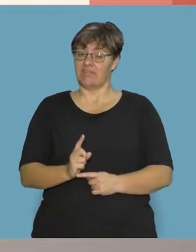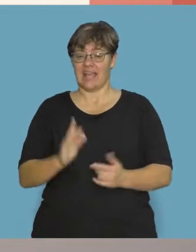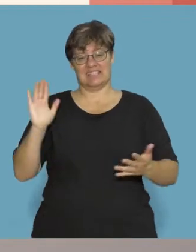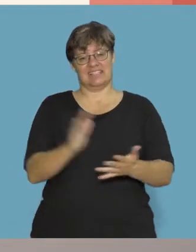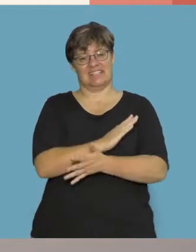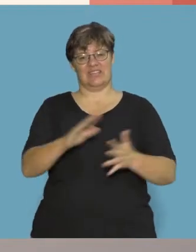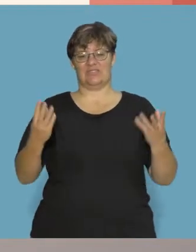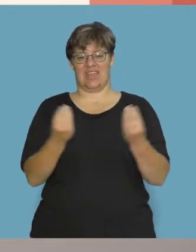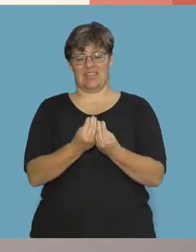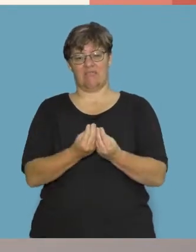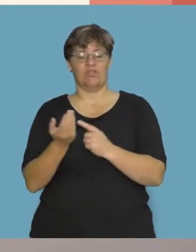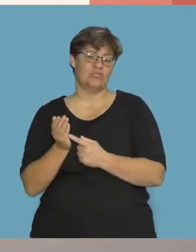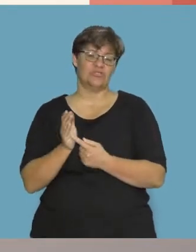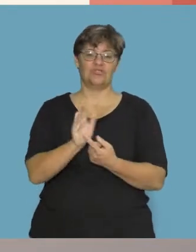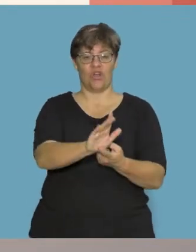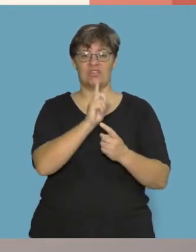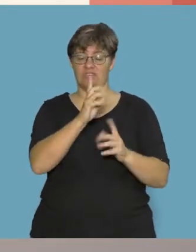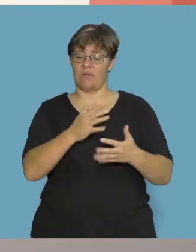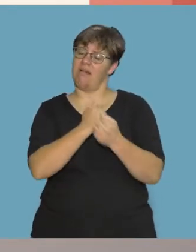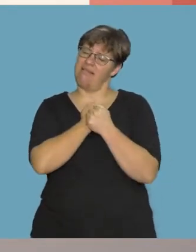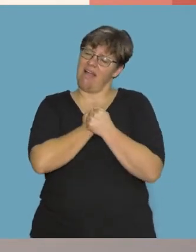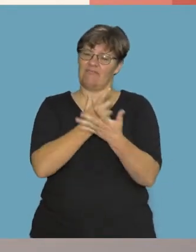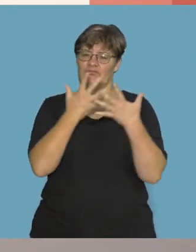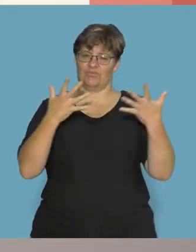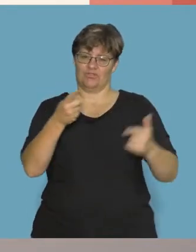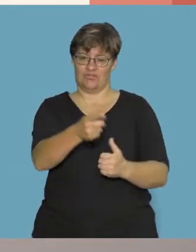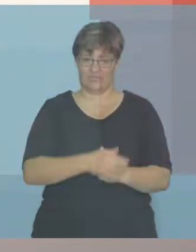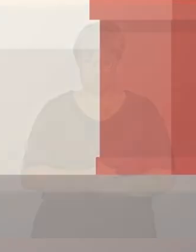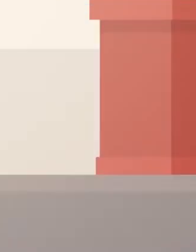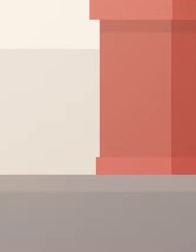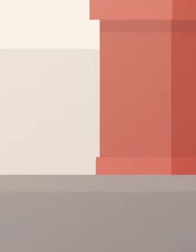and let's sing together to show your teacher how much you love her.